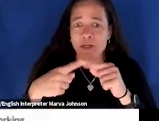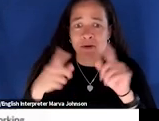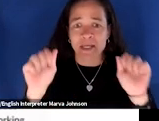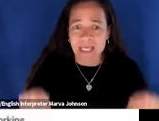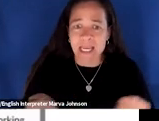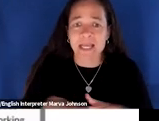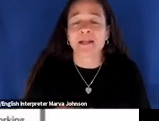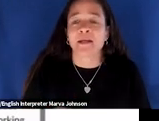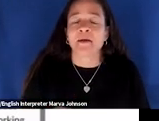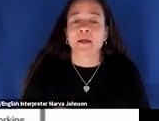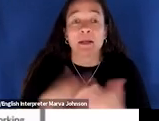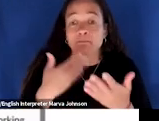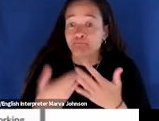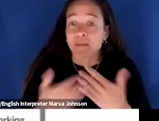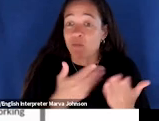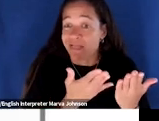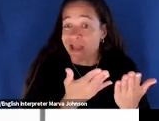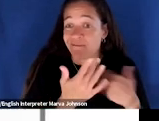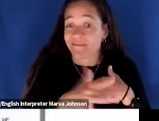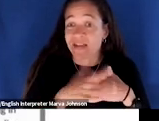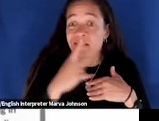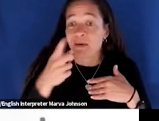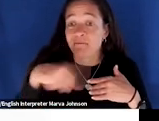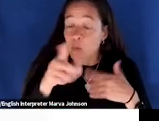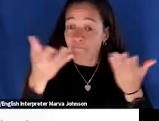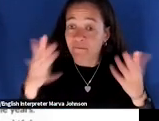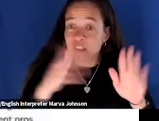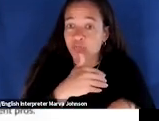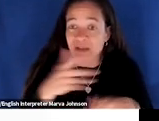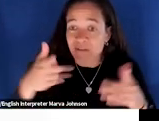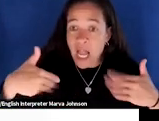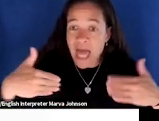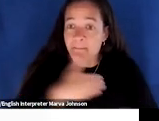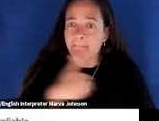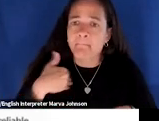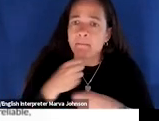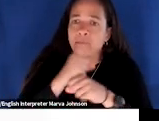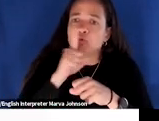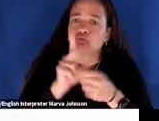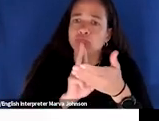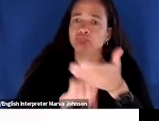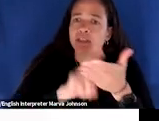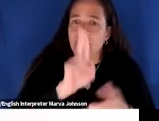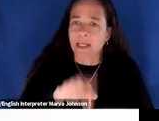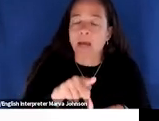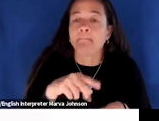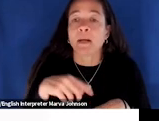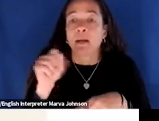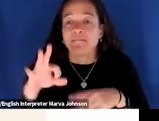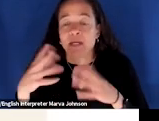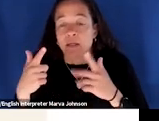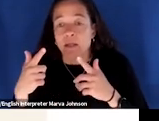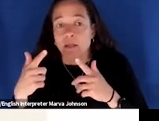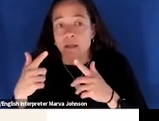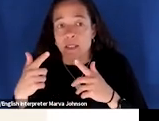uh that is available to you and we encourage you if you are a member make sure you're getting signed up for that we can help you if you need and if you're not a member this again might be the thing that makes